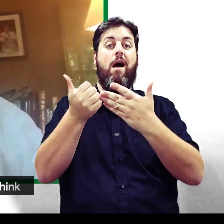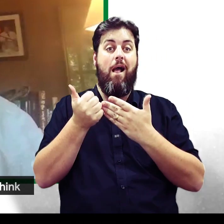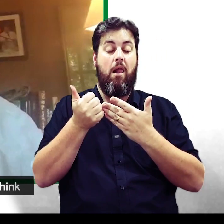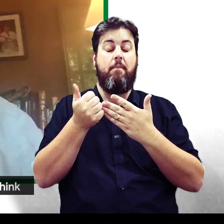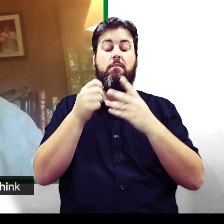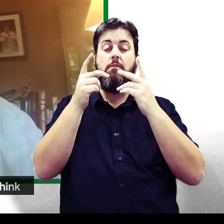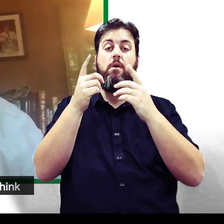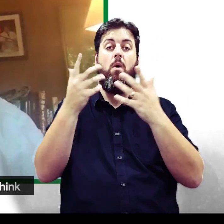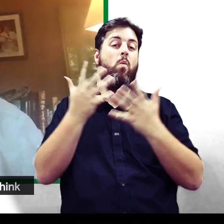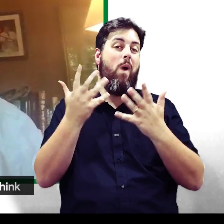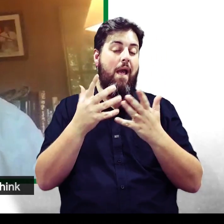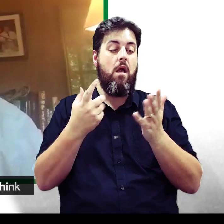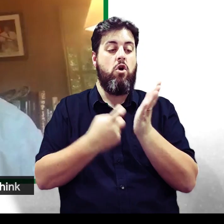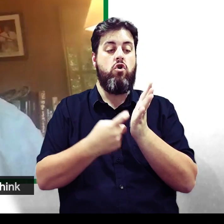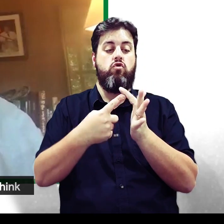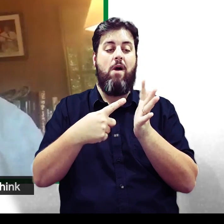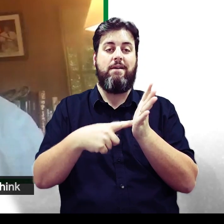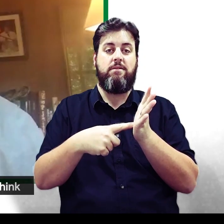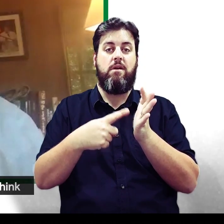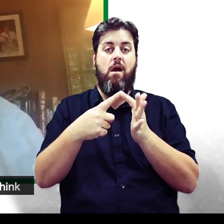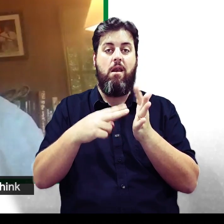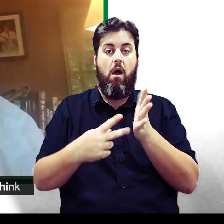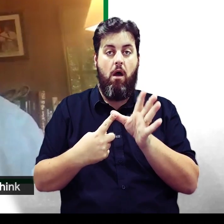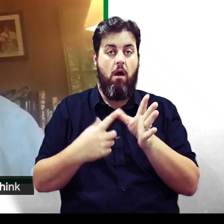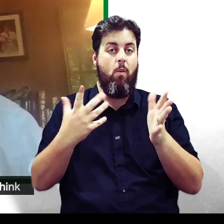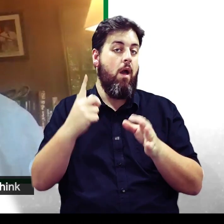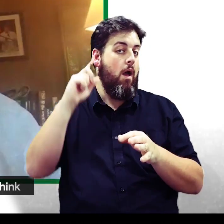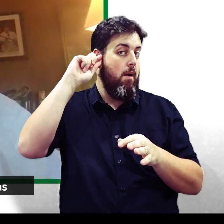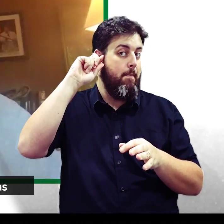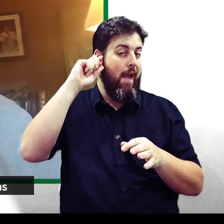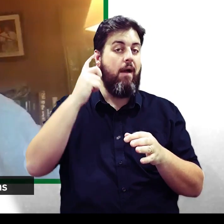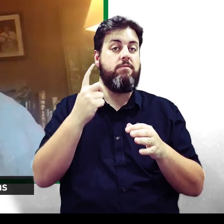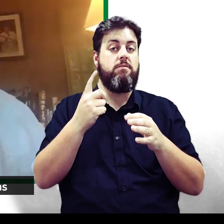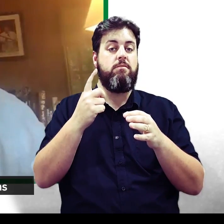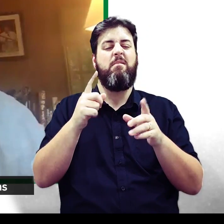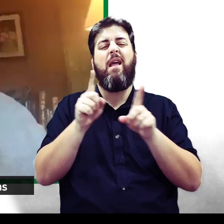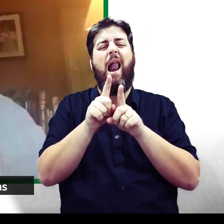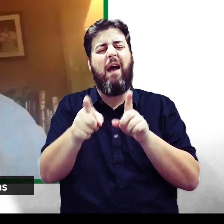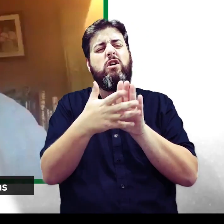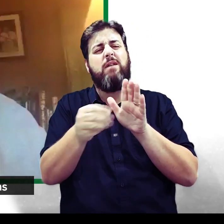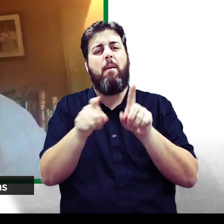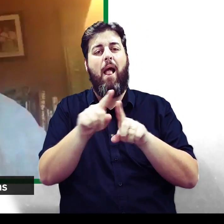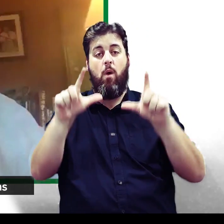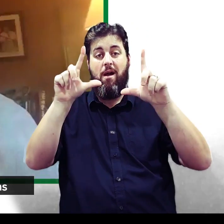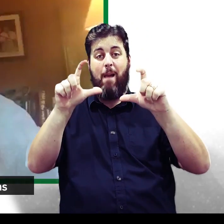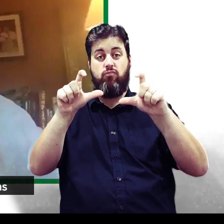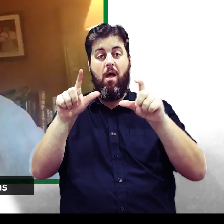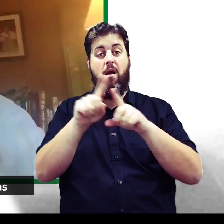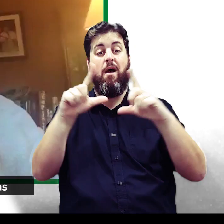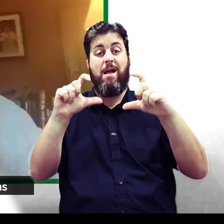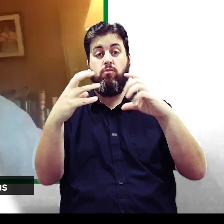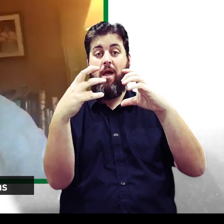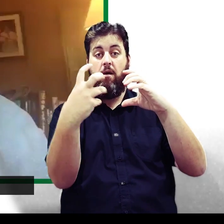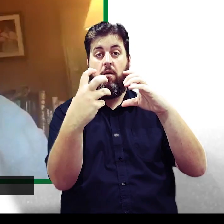and focuses back on the back of the eye, which is the retina. You can think of the eye a bit like a camera. At the front of a camera,